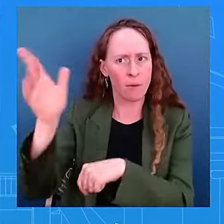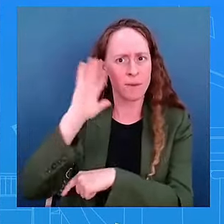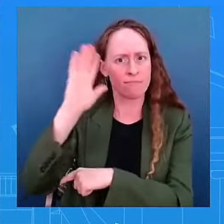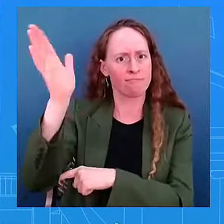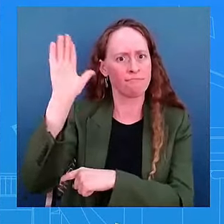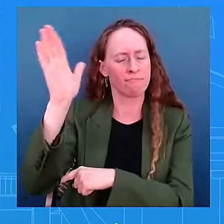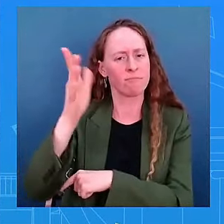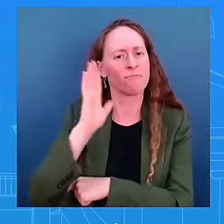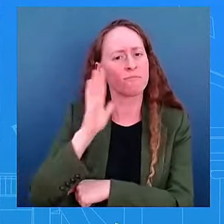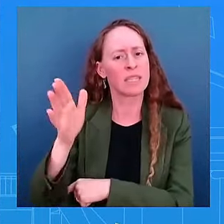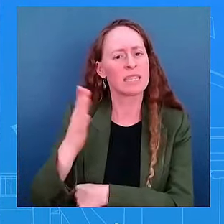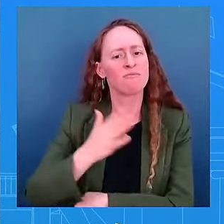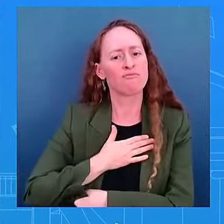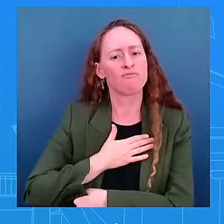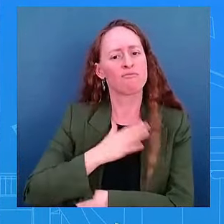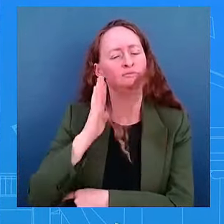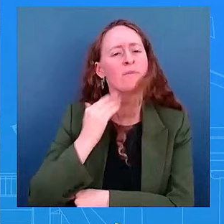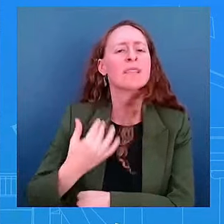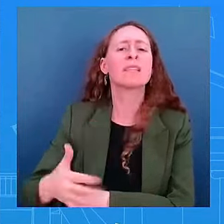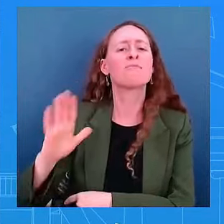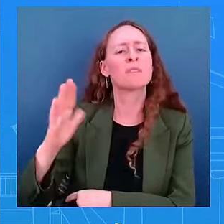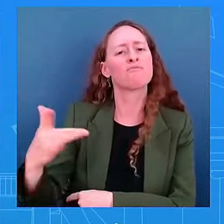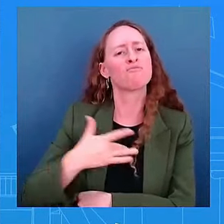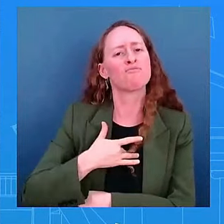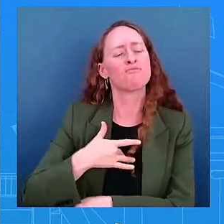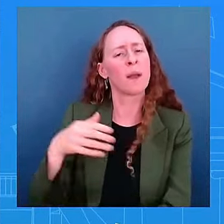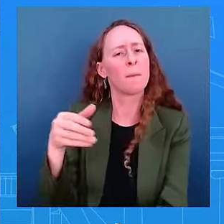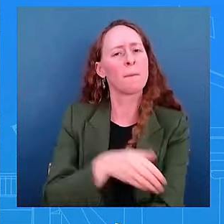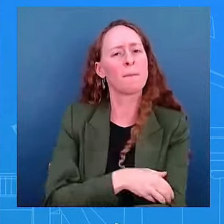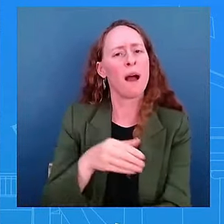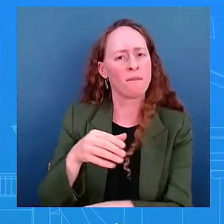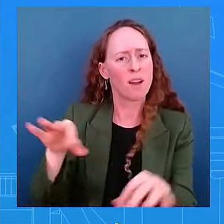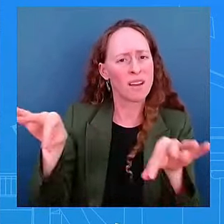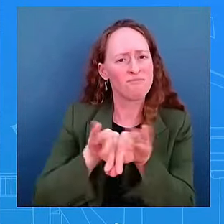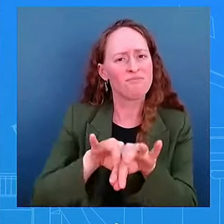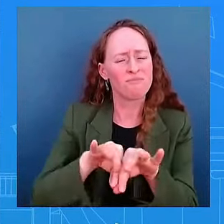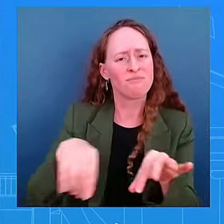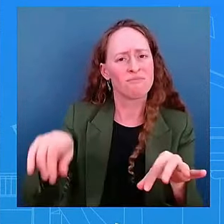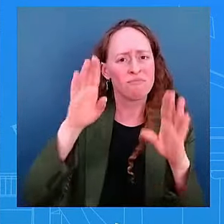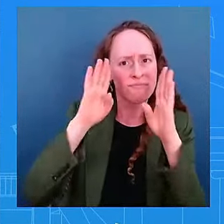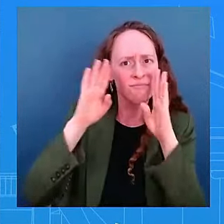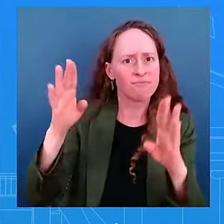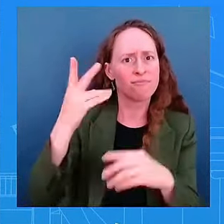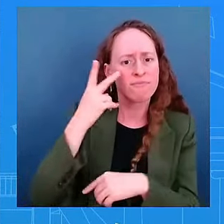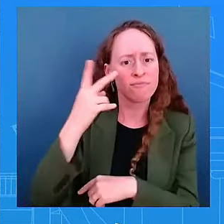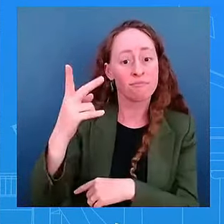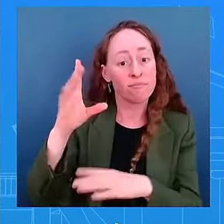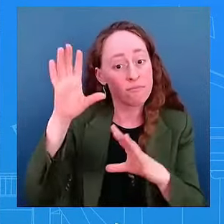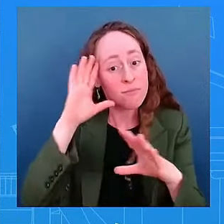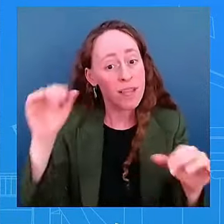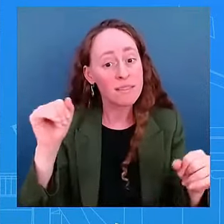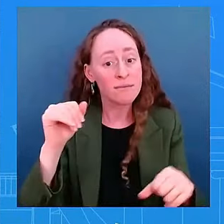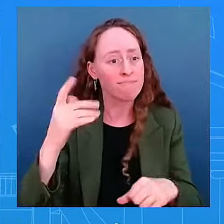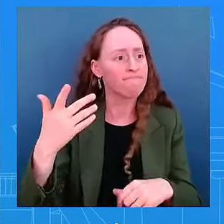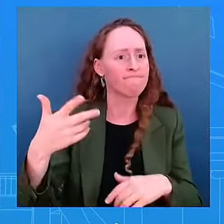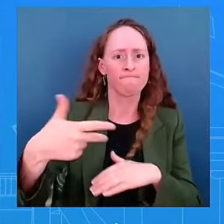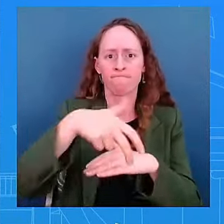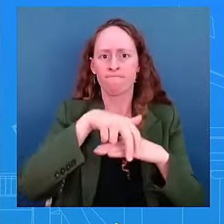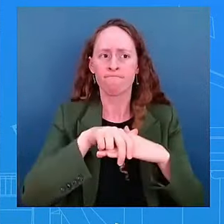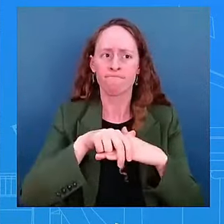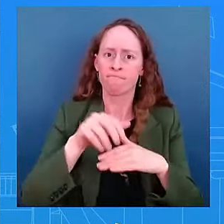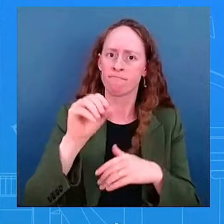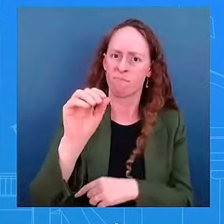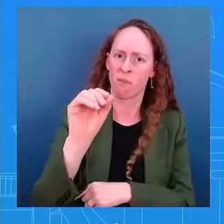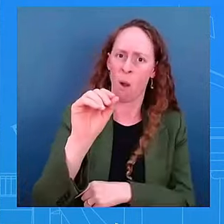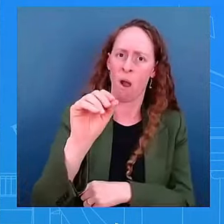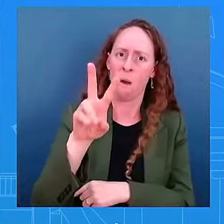presidents, as you know, when they make speeches from the Oval Office, it's because there are important moments that they want to directly make